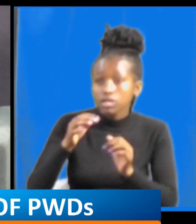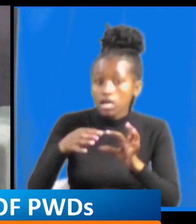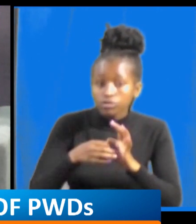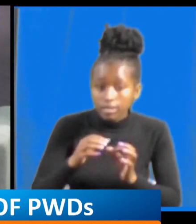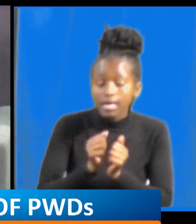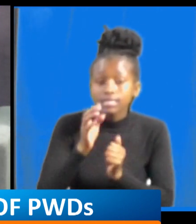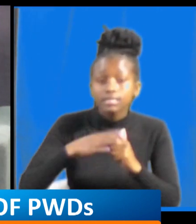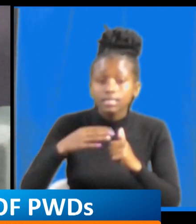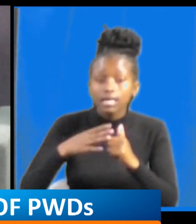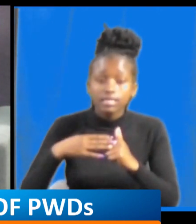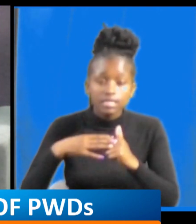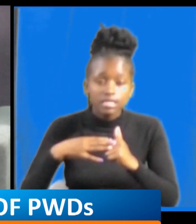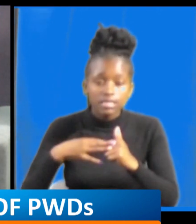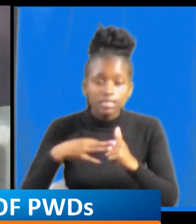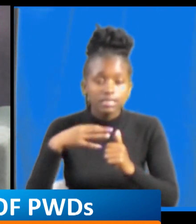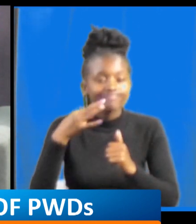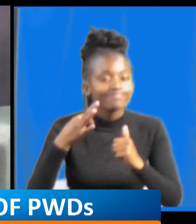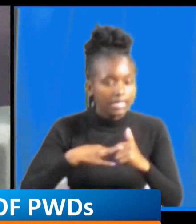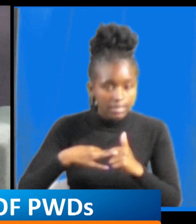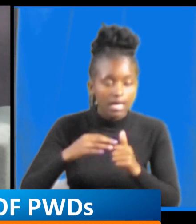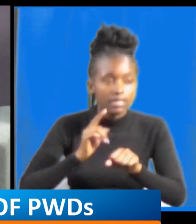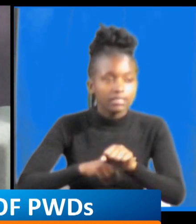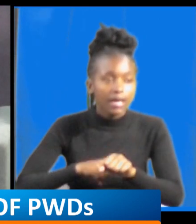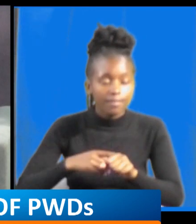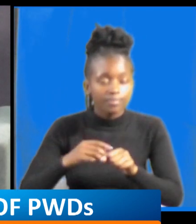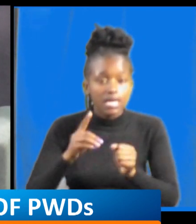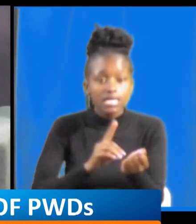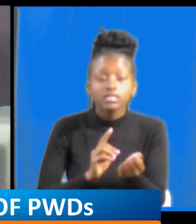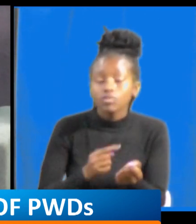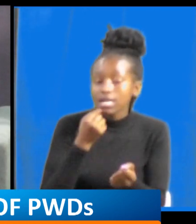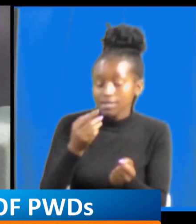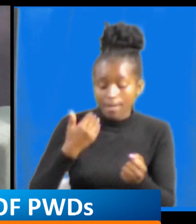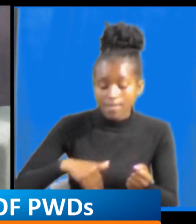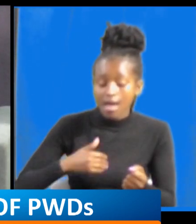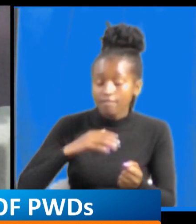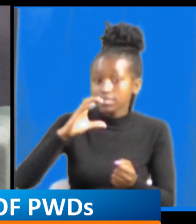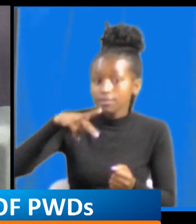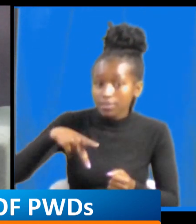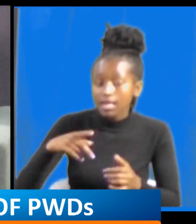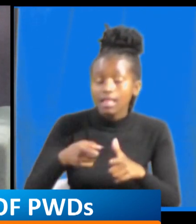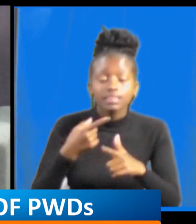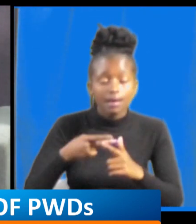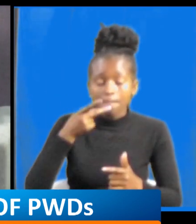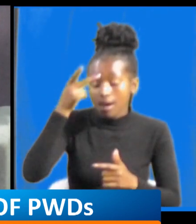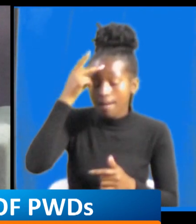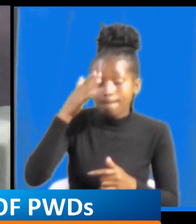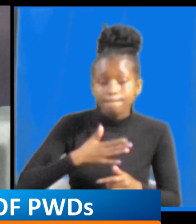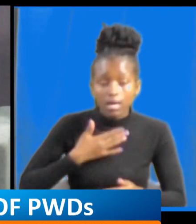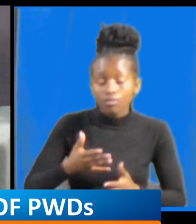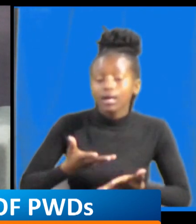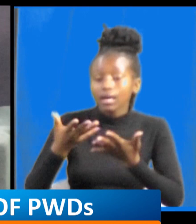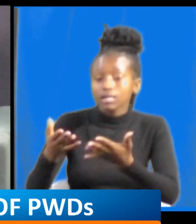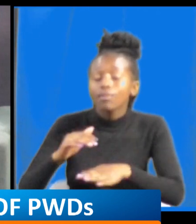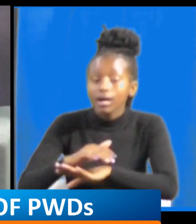diagnosed with cerebral palsy i i joined the PDK whereby my parents received guidance and counseling